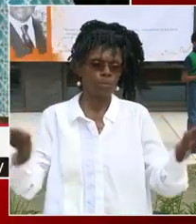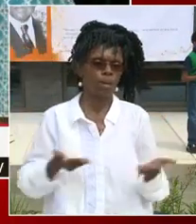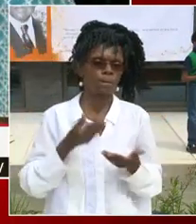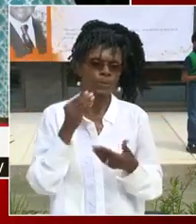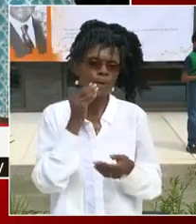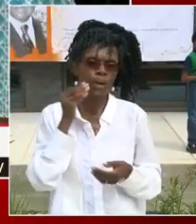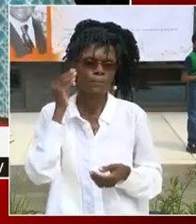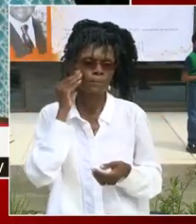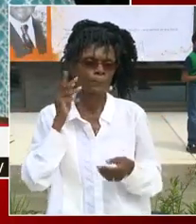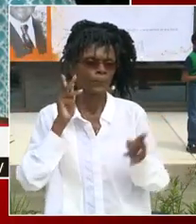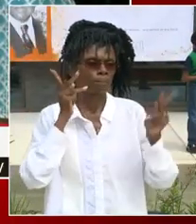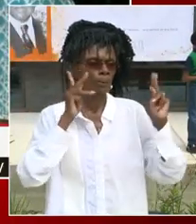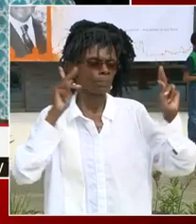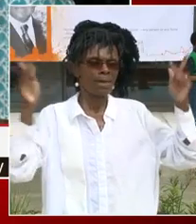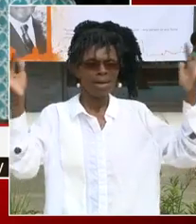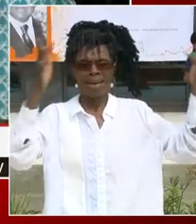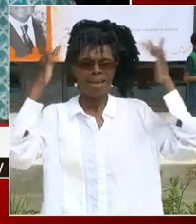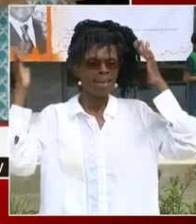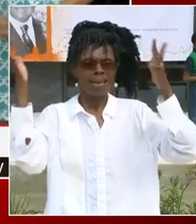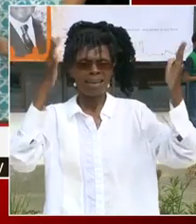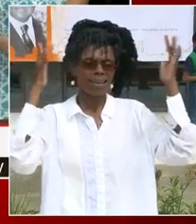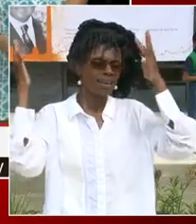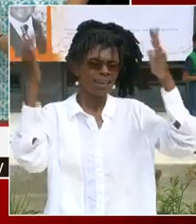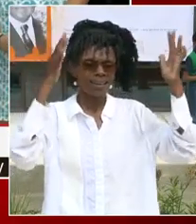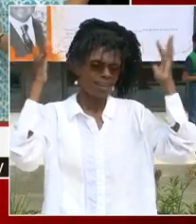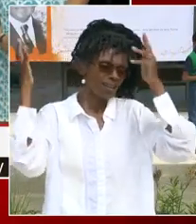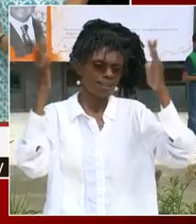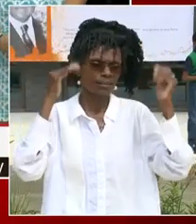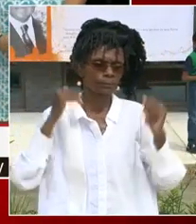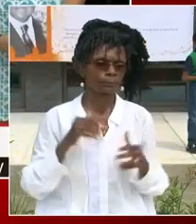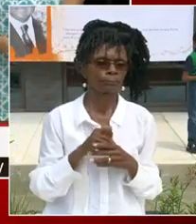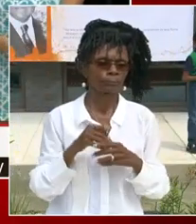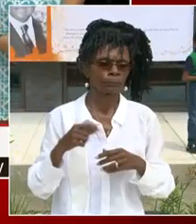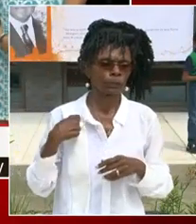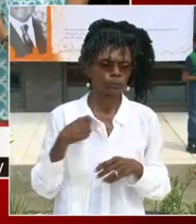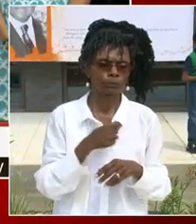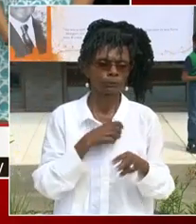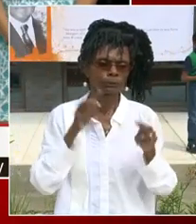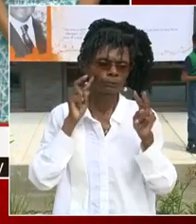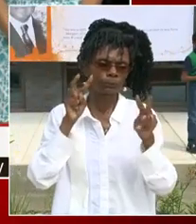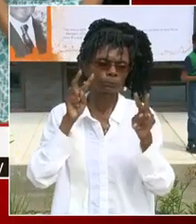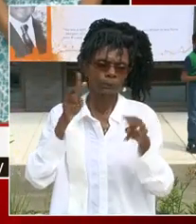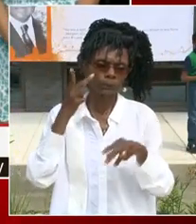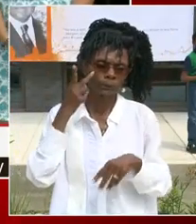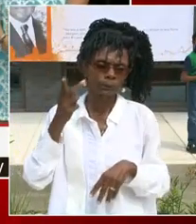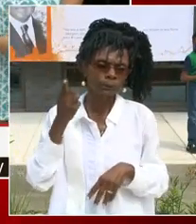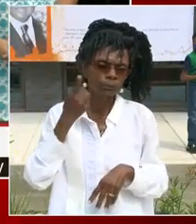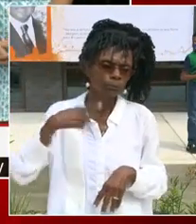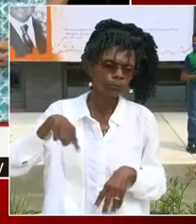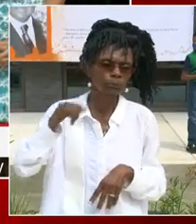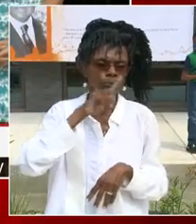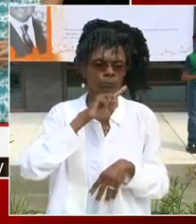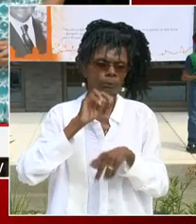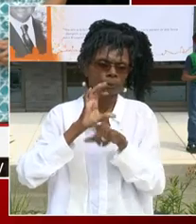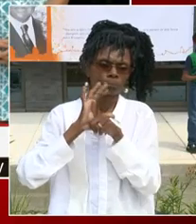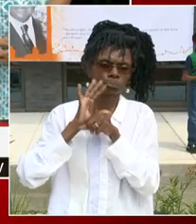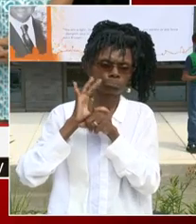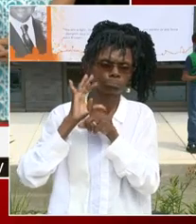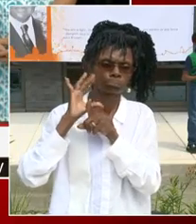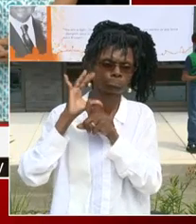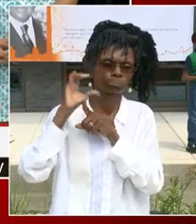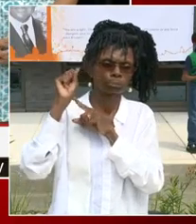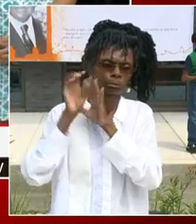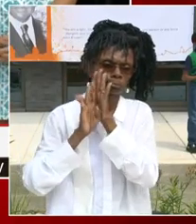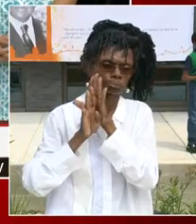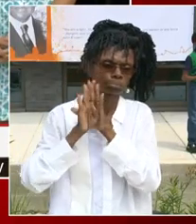I can't wait for you to see all the ways that you will thrive in our new home filled with so many meaningful learning experiences.